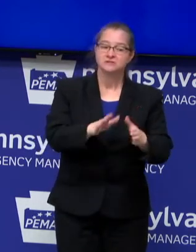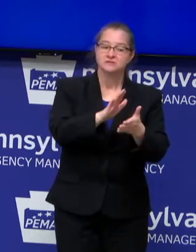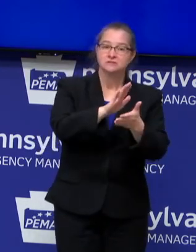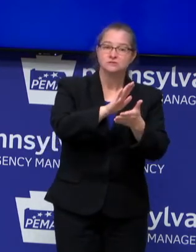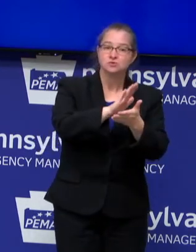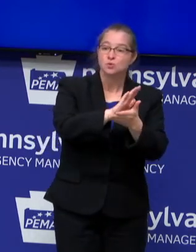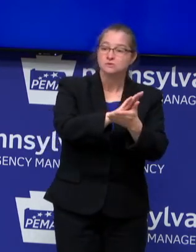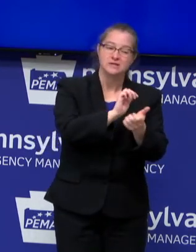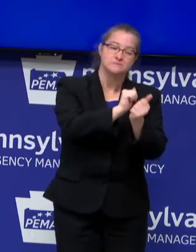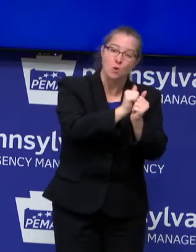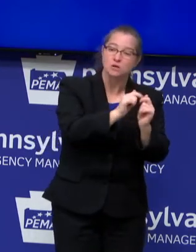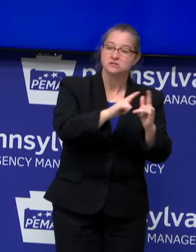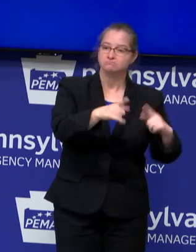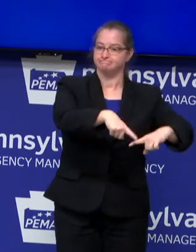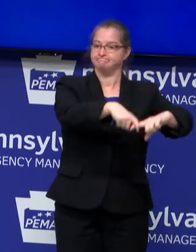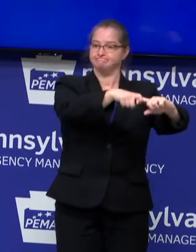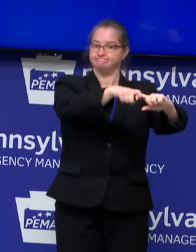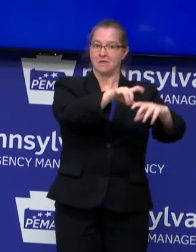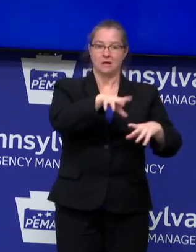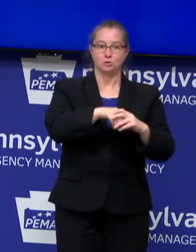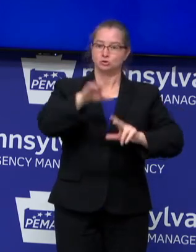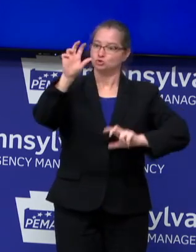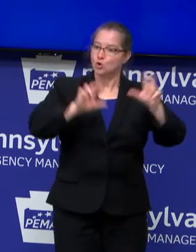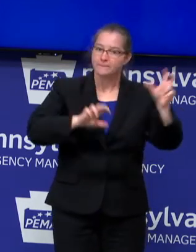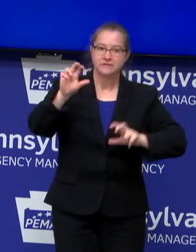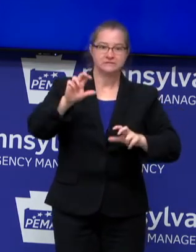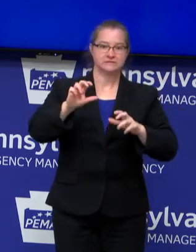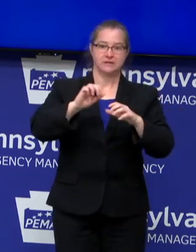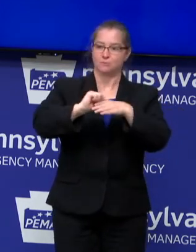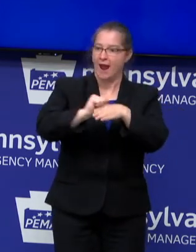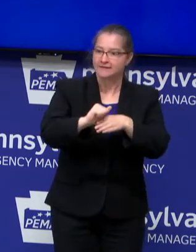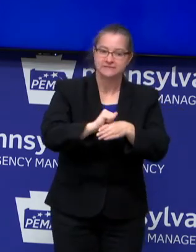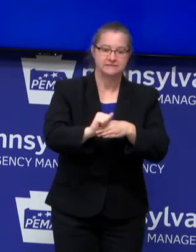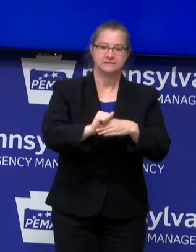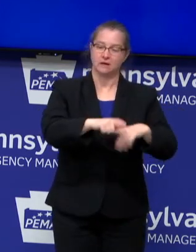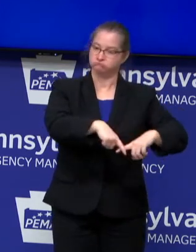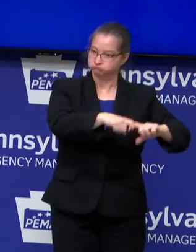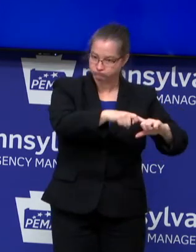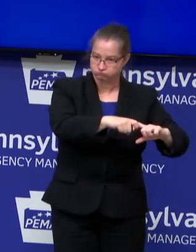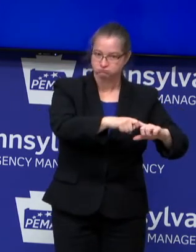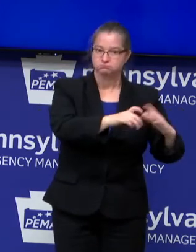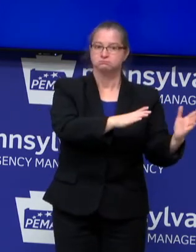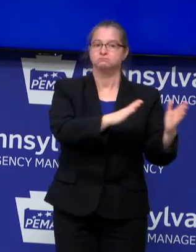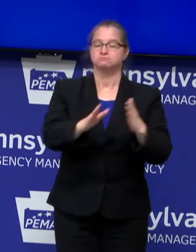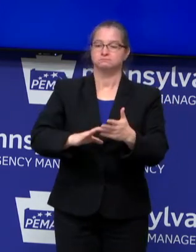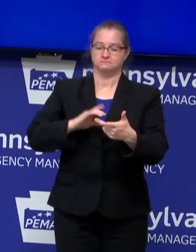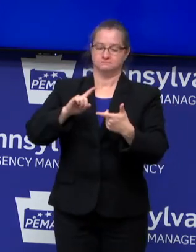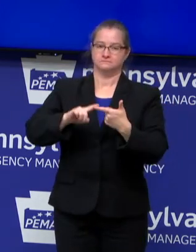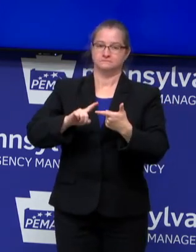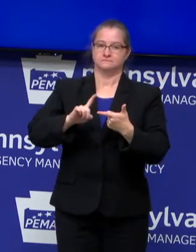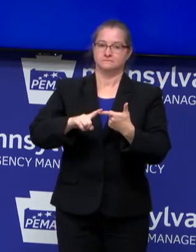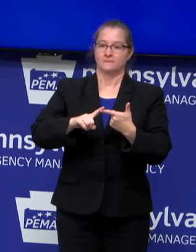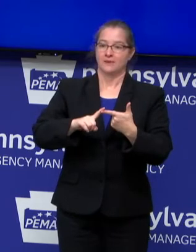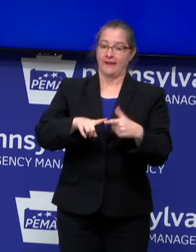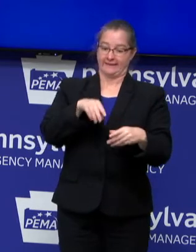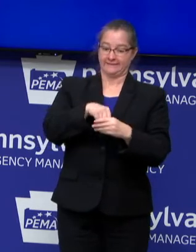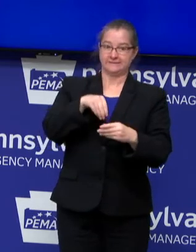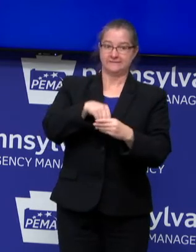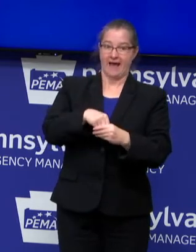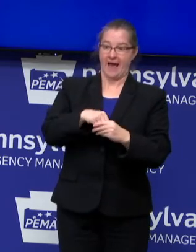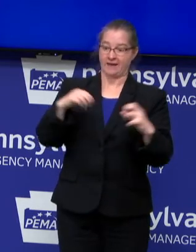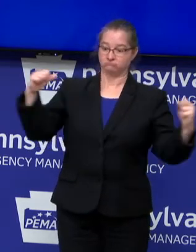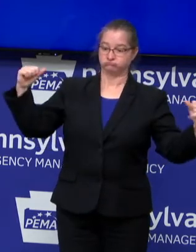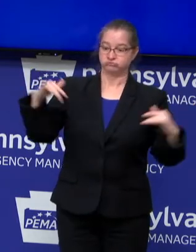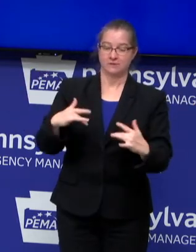will be suspended, including tournaments and practices. Second, indoor gatherings and events will be